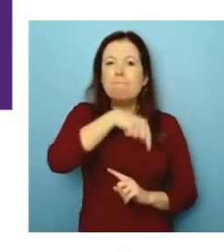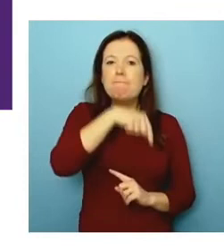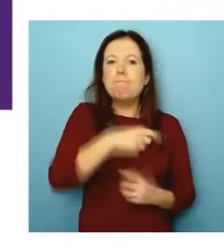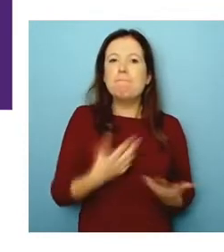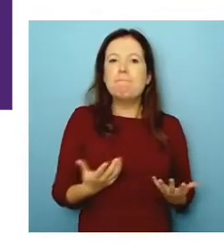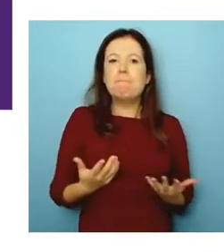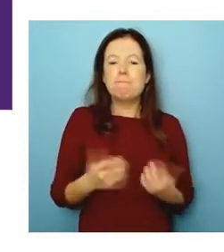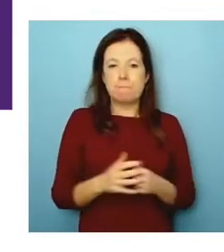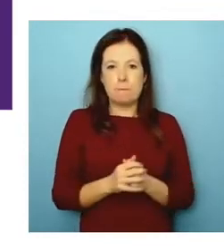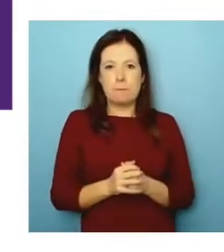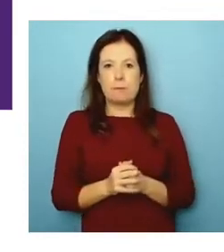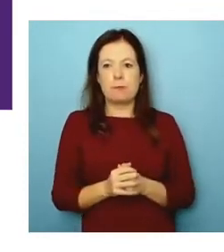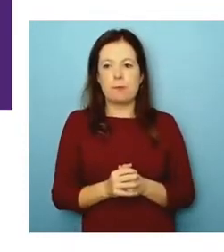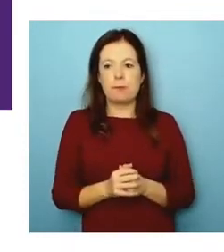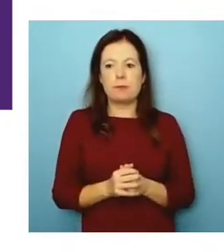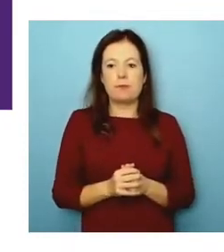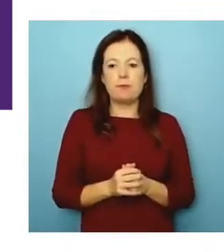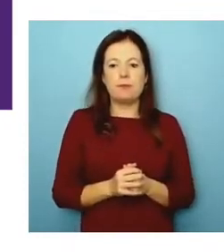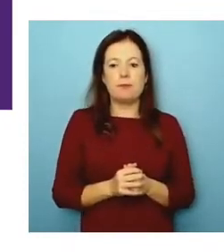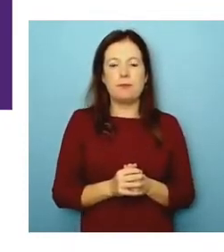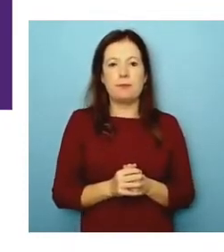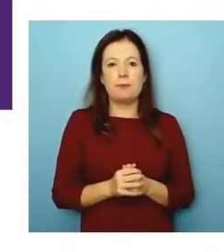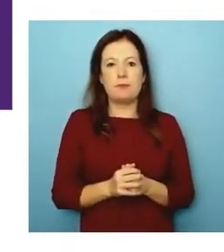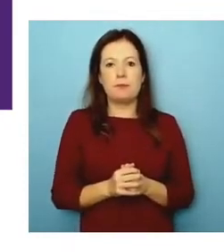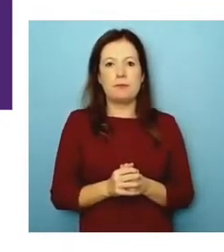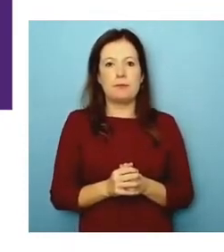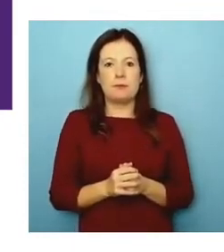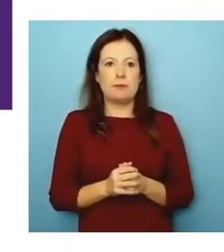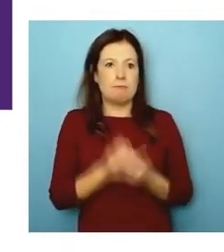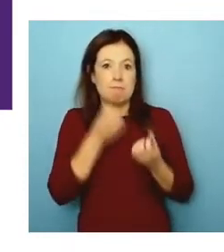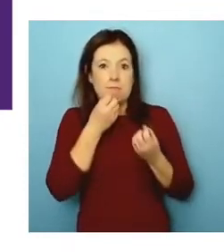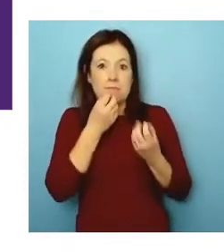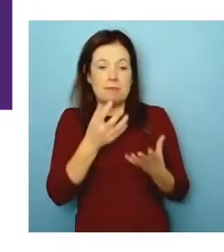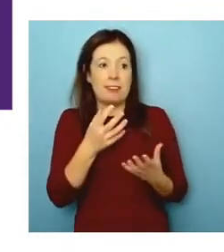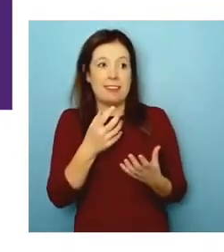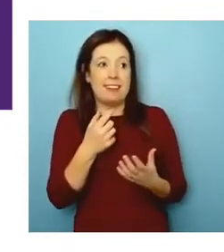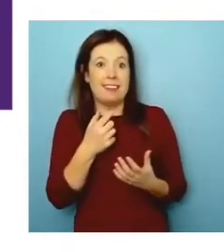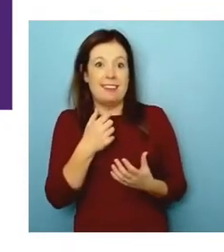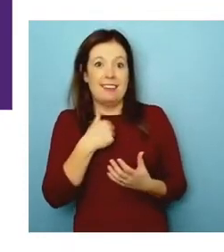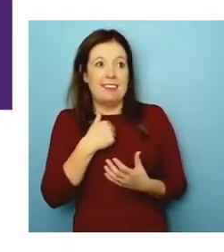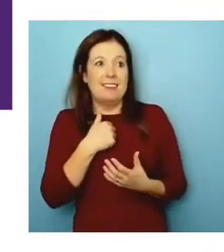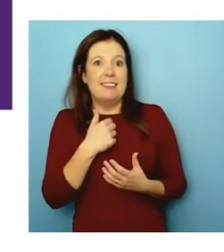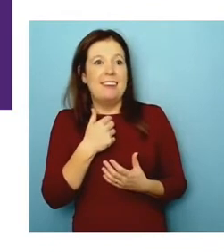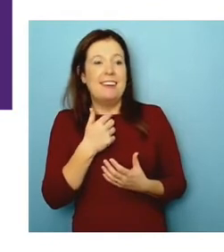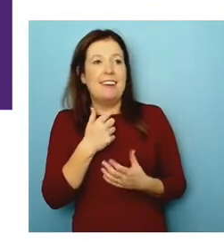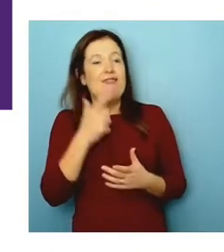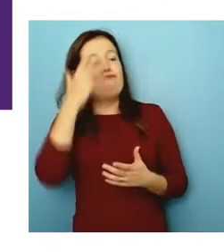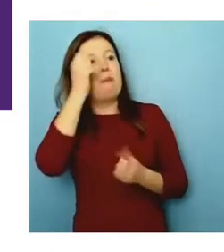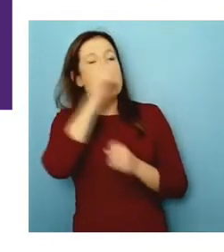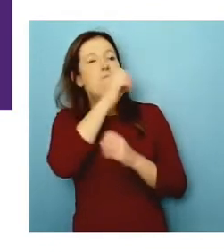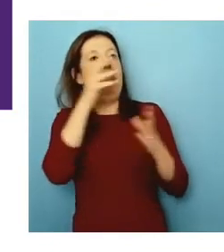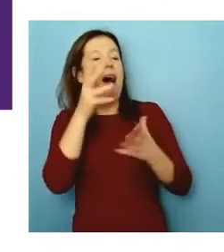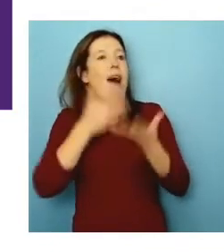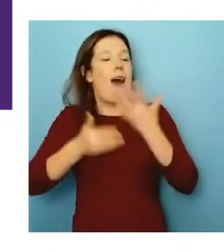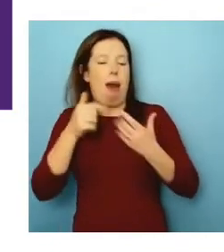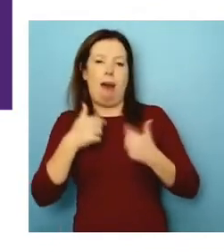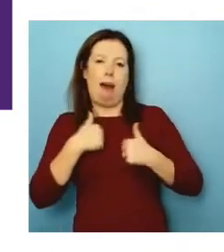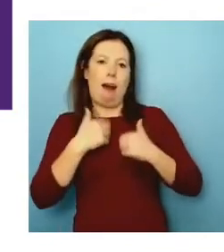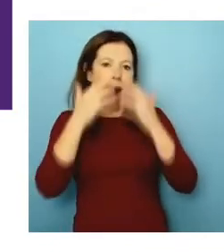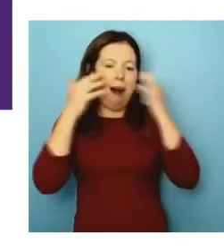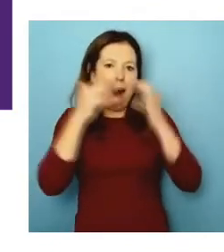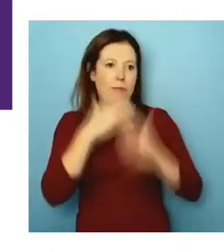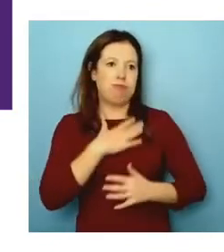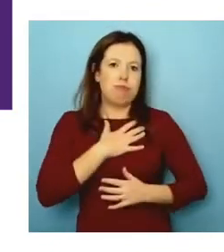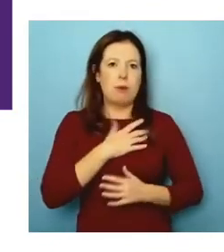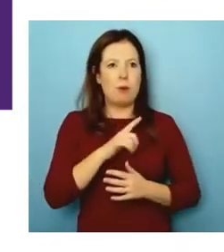I mean, we literally just, yeah, it was, it was magical. I still get tears in my eyes because for us, that was what we set out to do with Kahootz was to